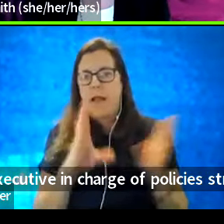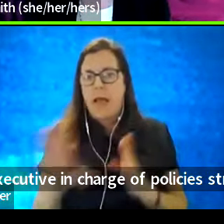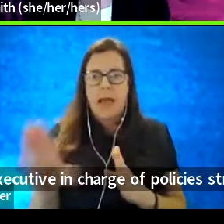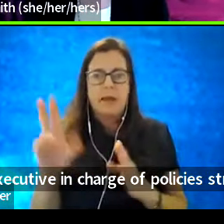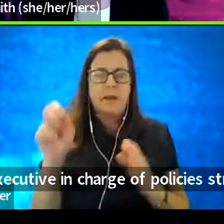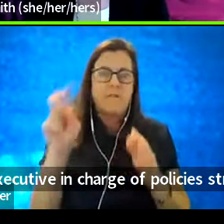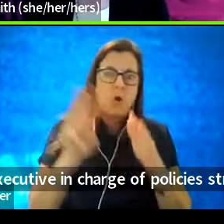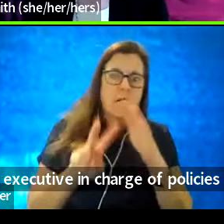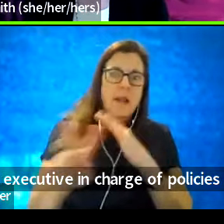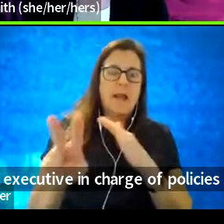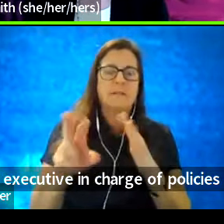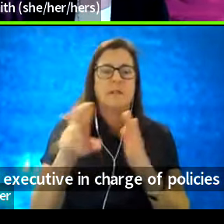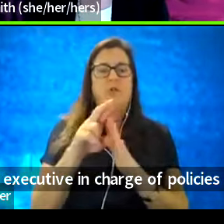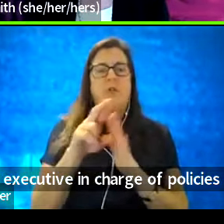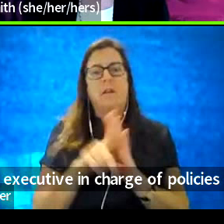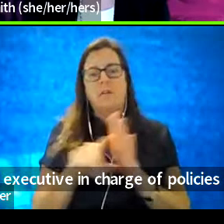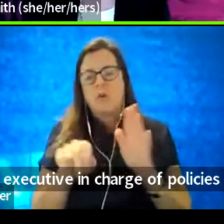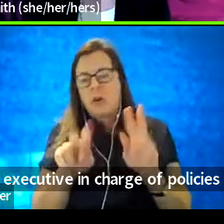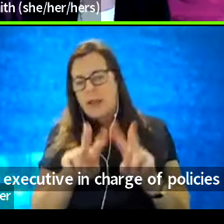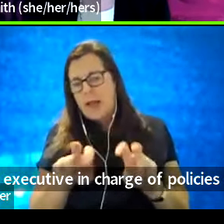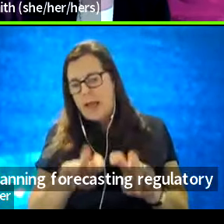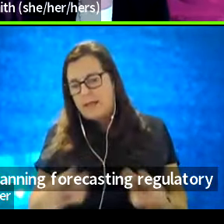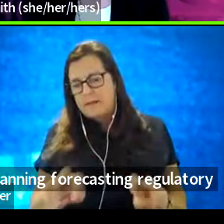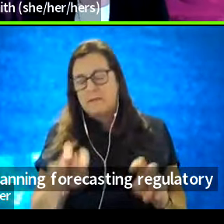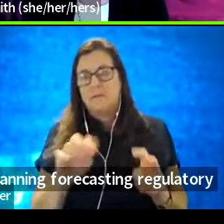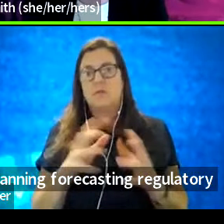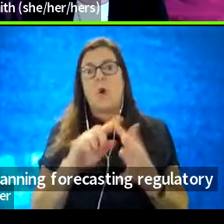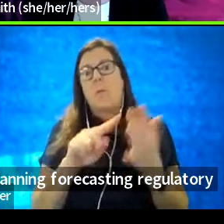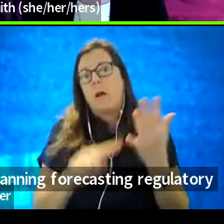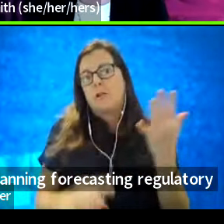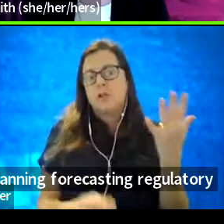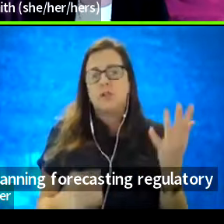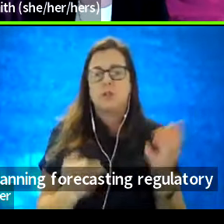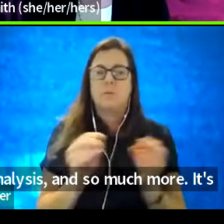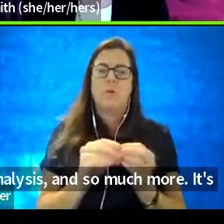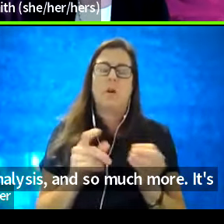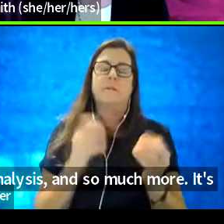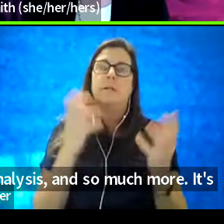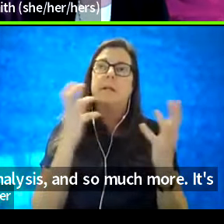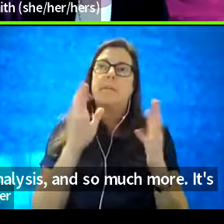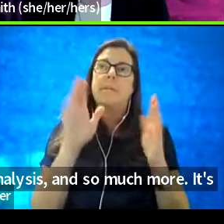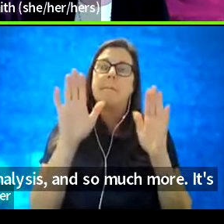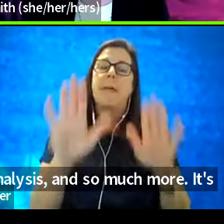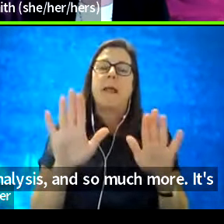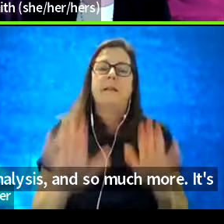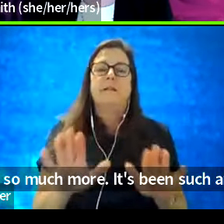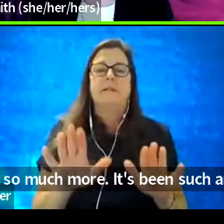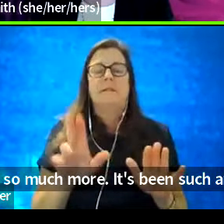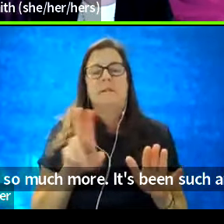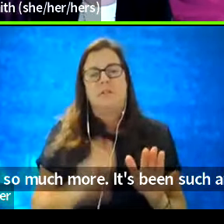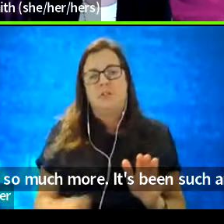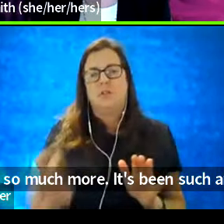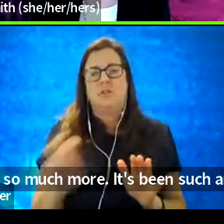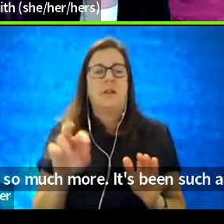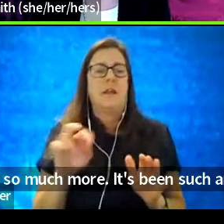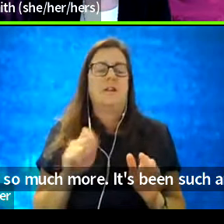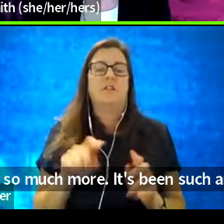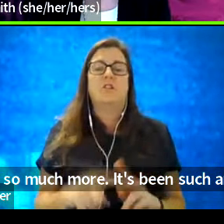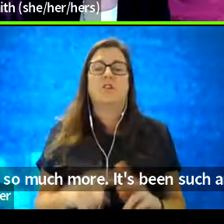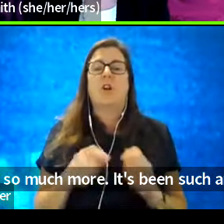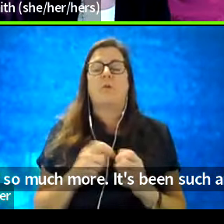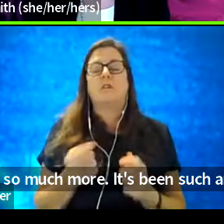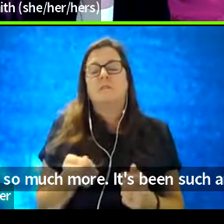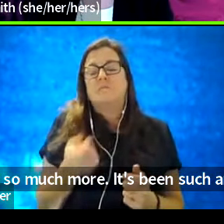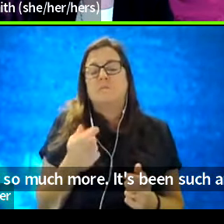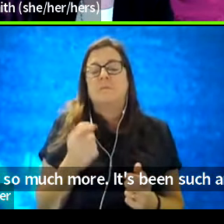forecasting, regulatory analysis, and so much more. It's been such an amazing ride and it all started with just a spark of